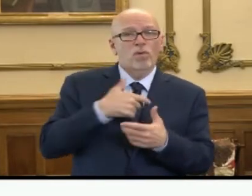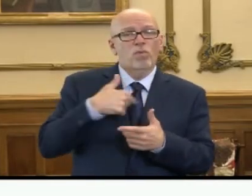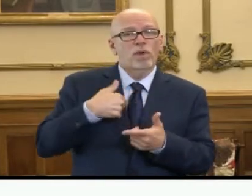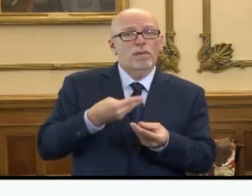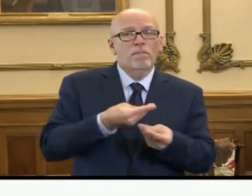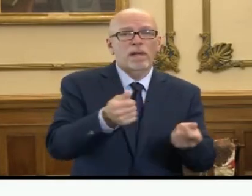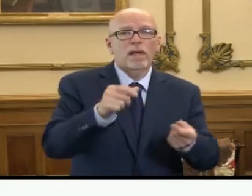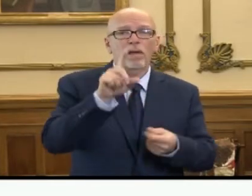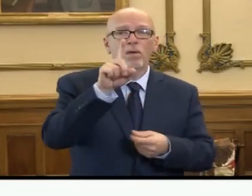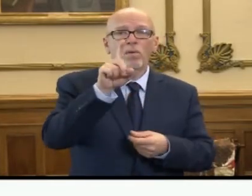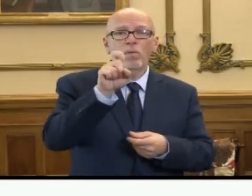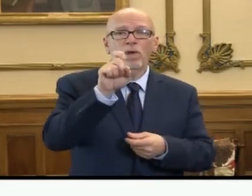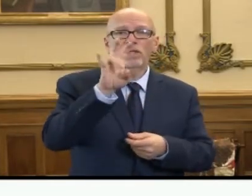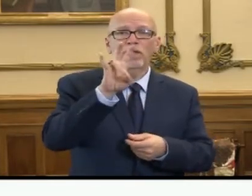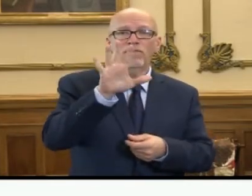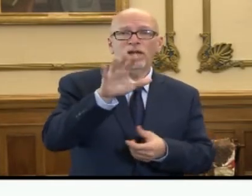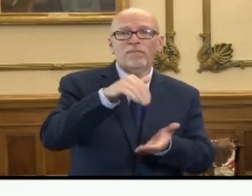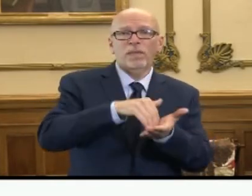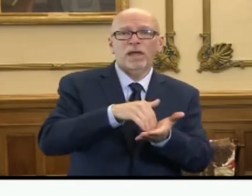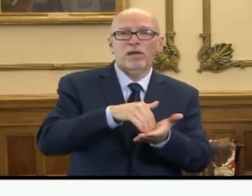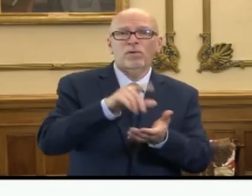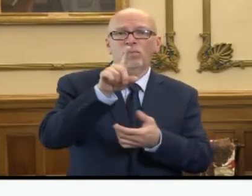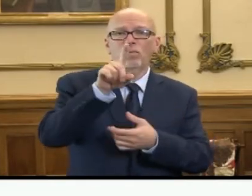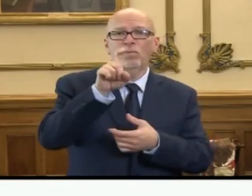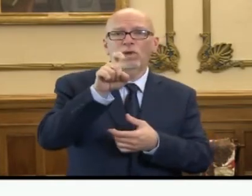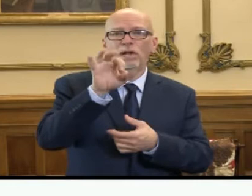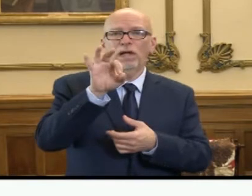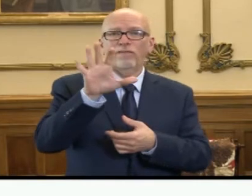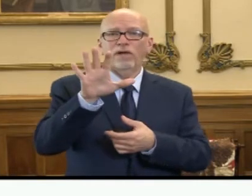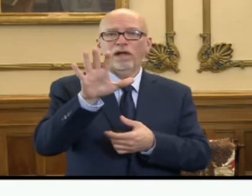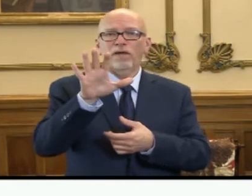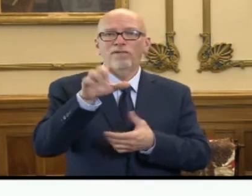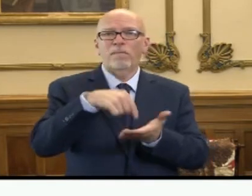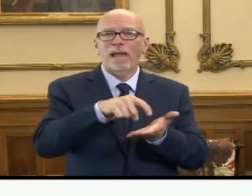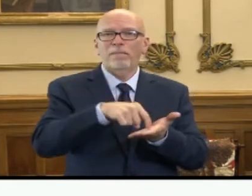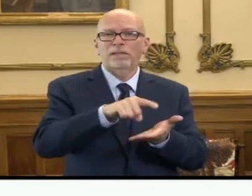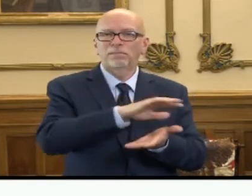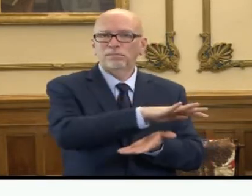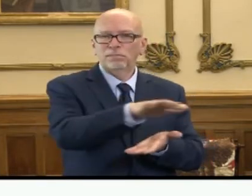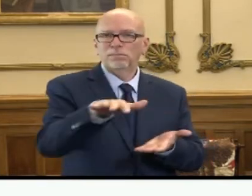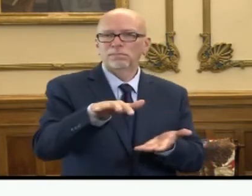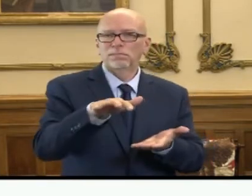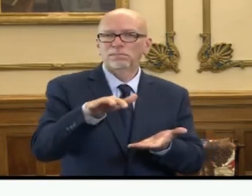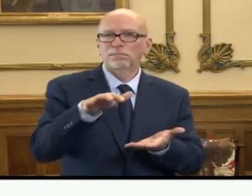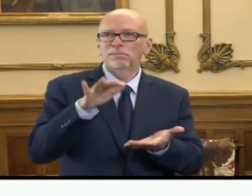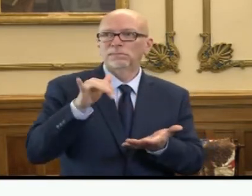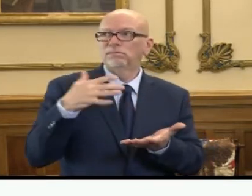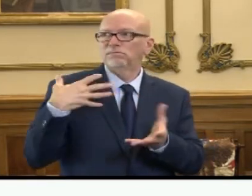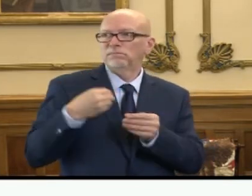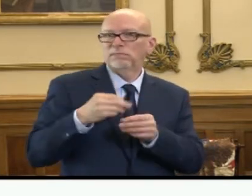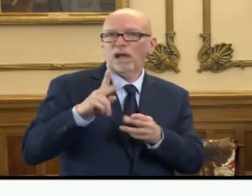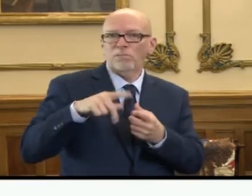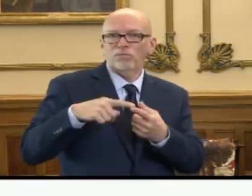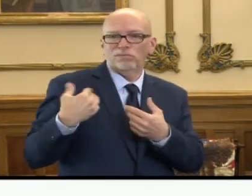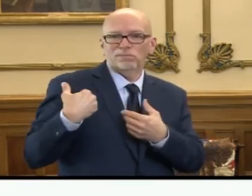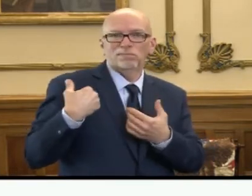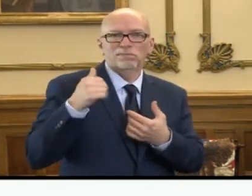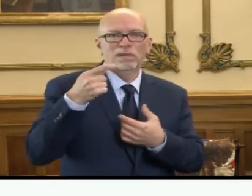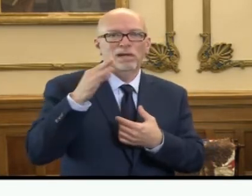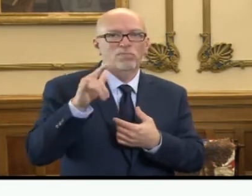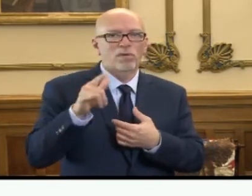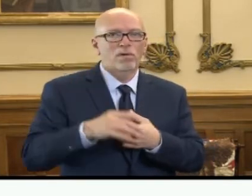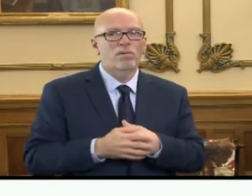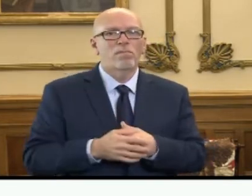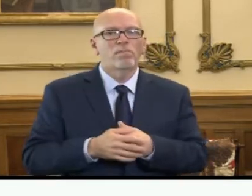paid out 175,195 payments just up to this date in the month of April.